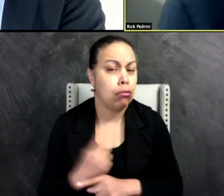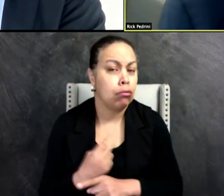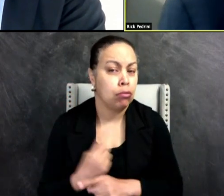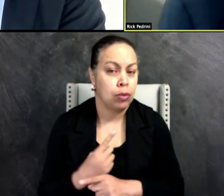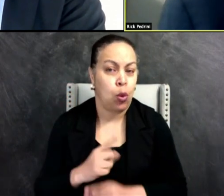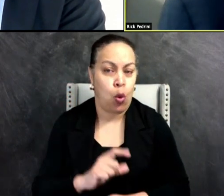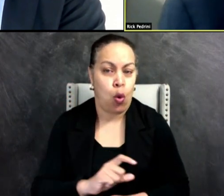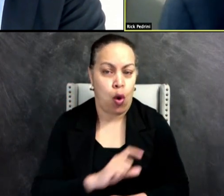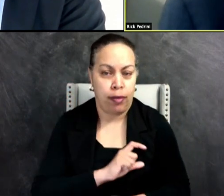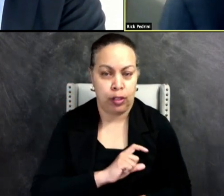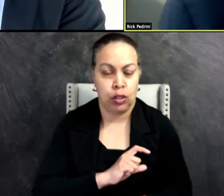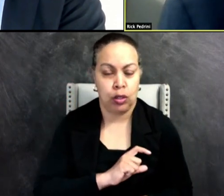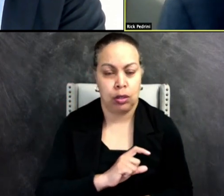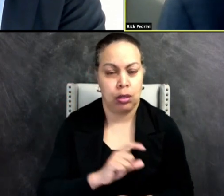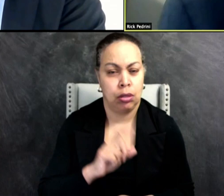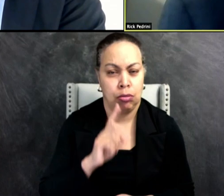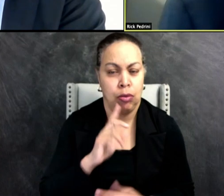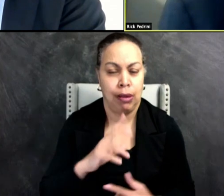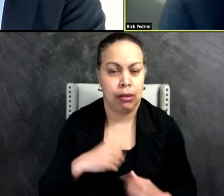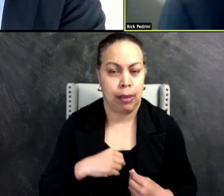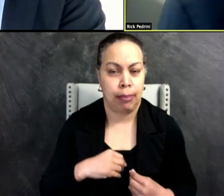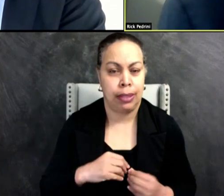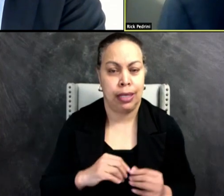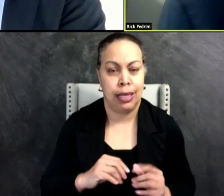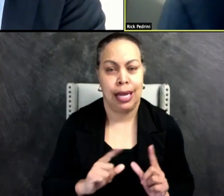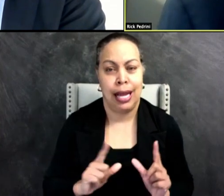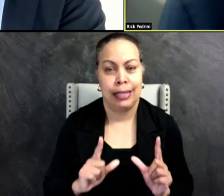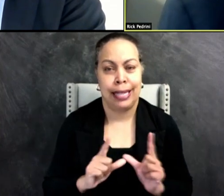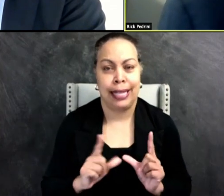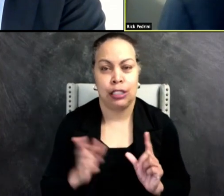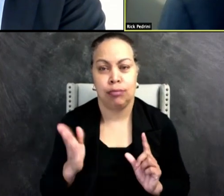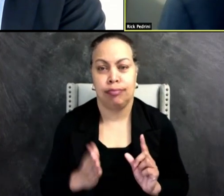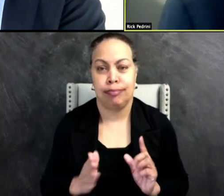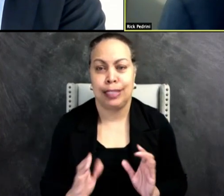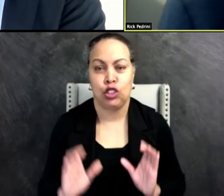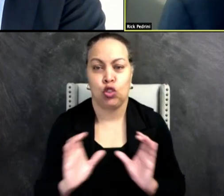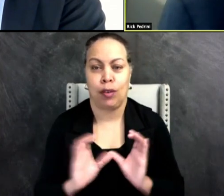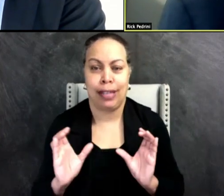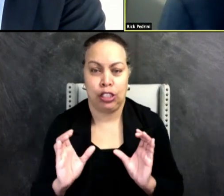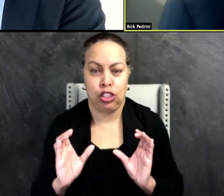are amenable to a licensing slash certification process.